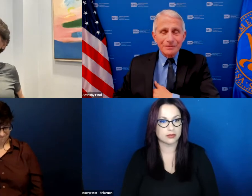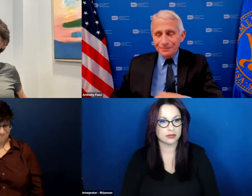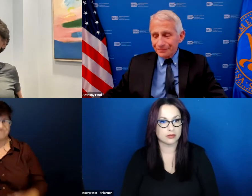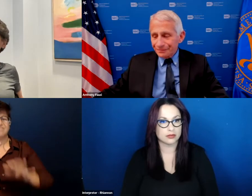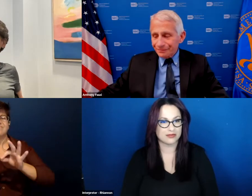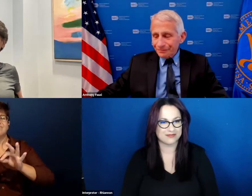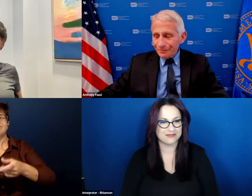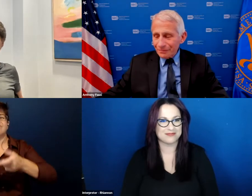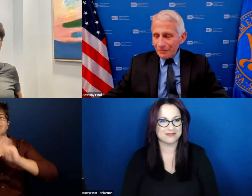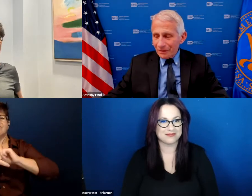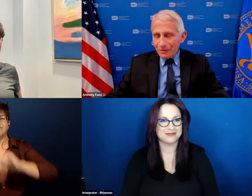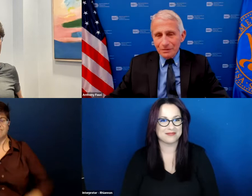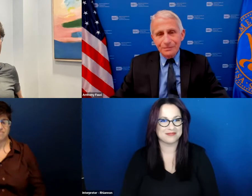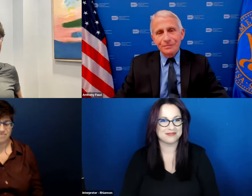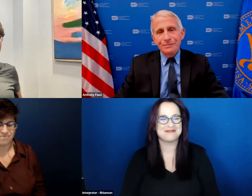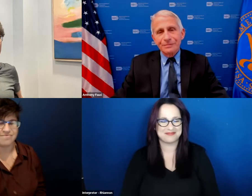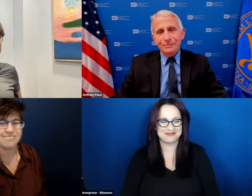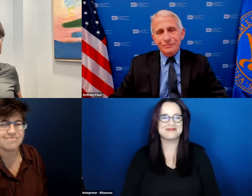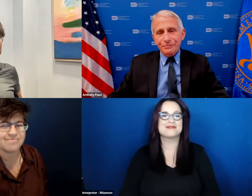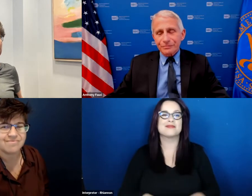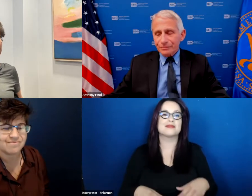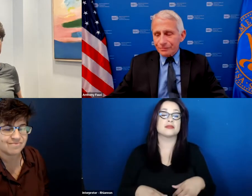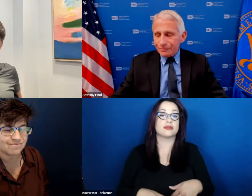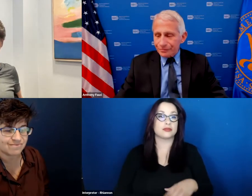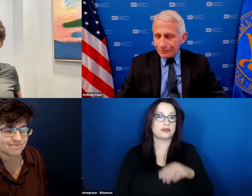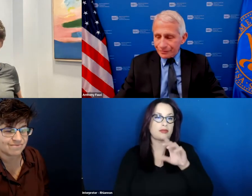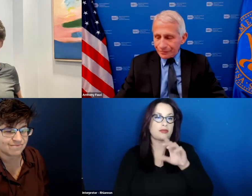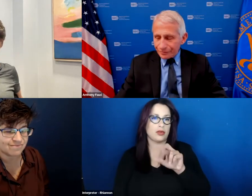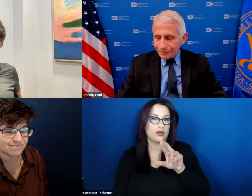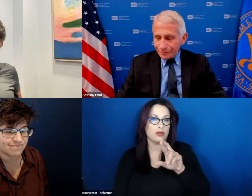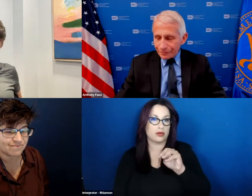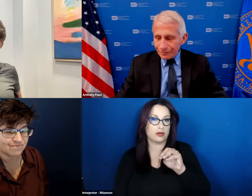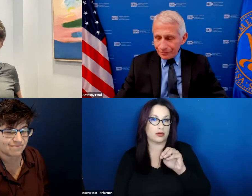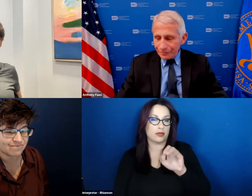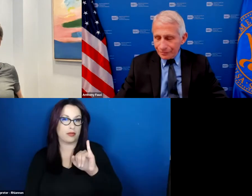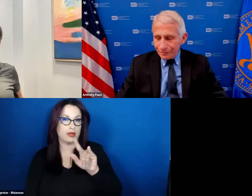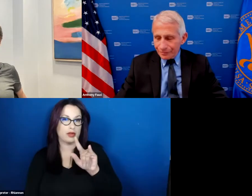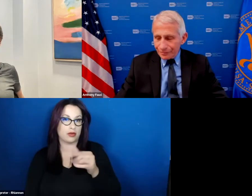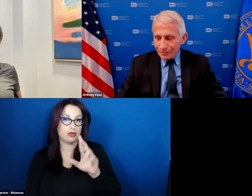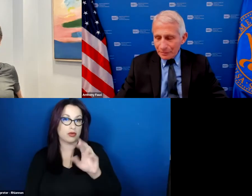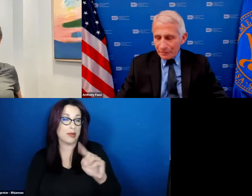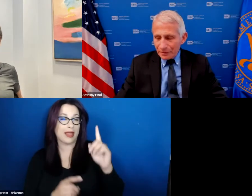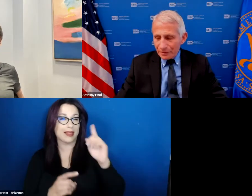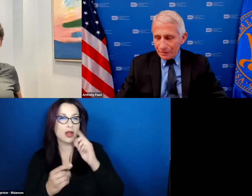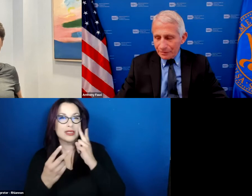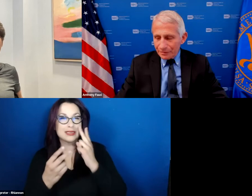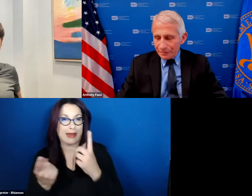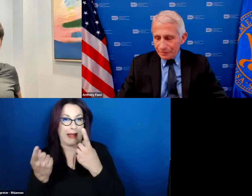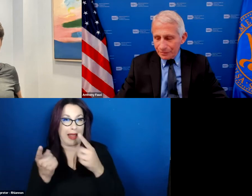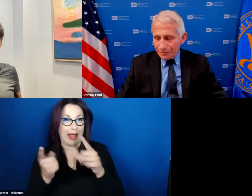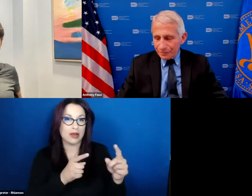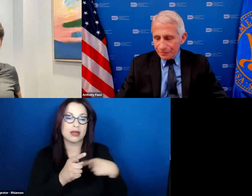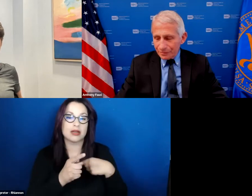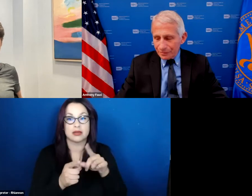think that what we're watching unfold is it should inform graduate school